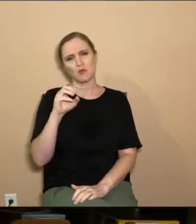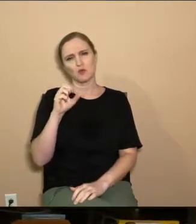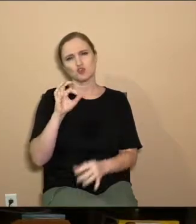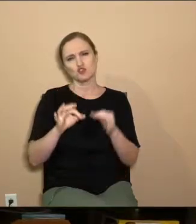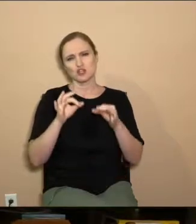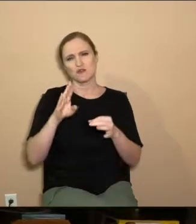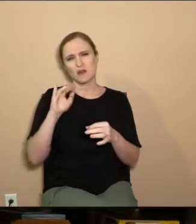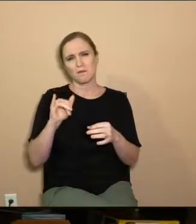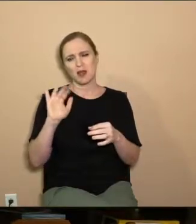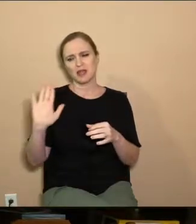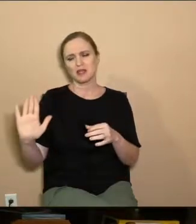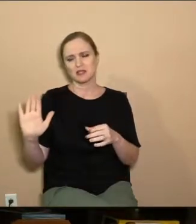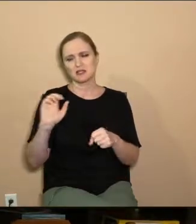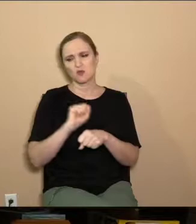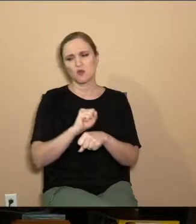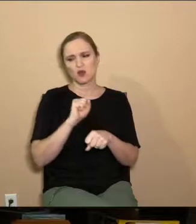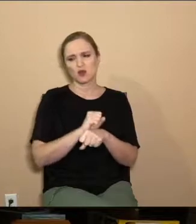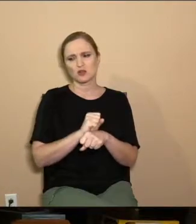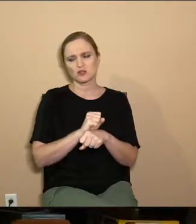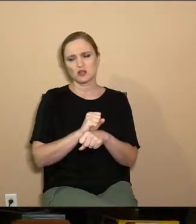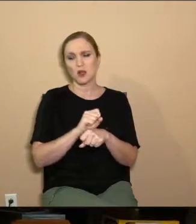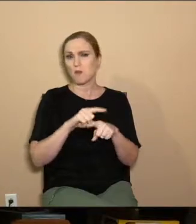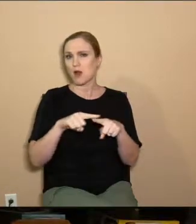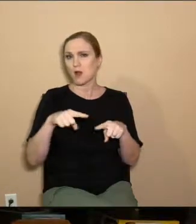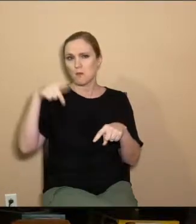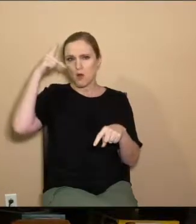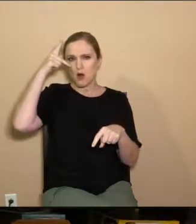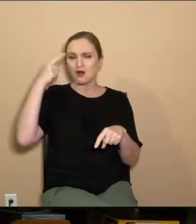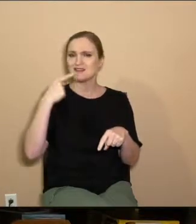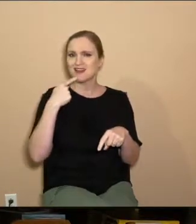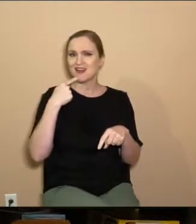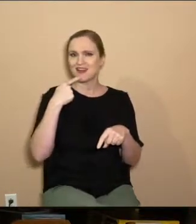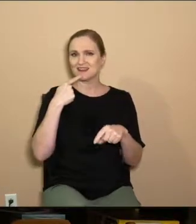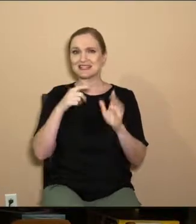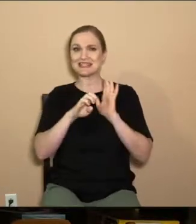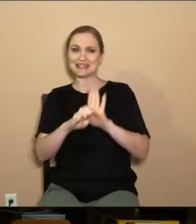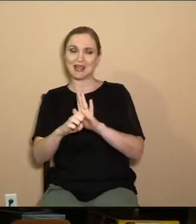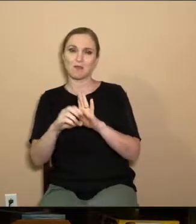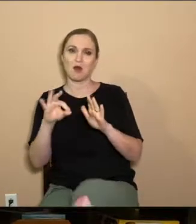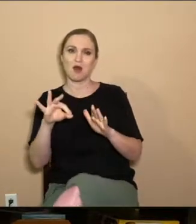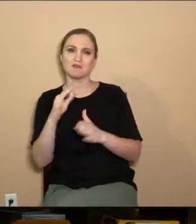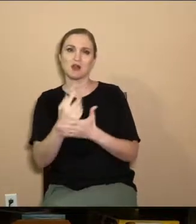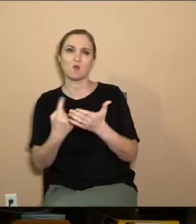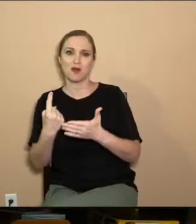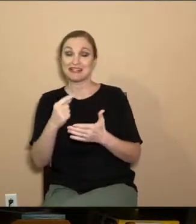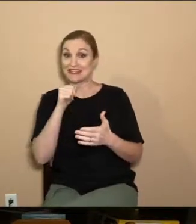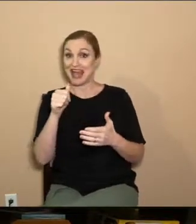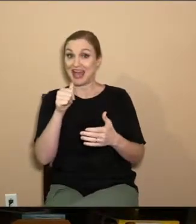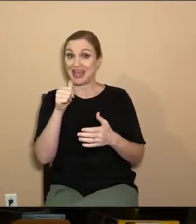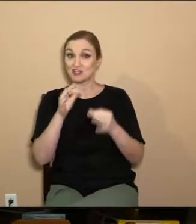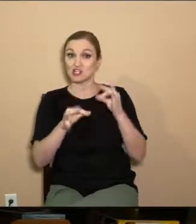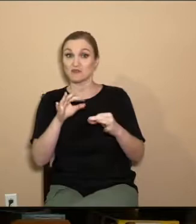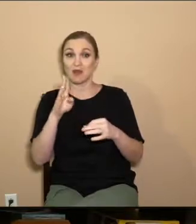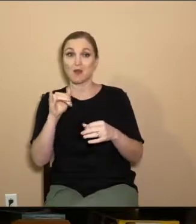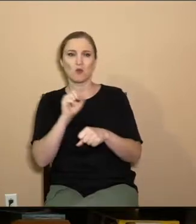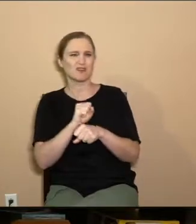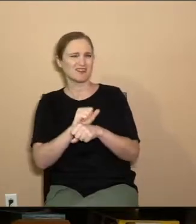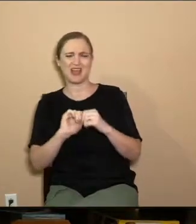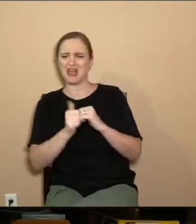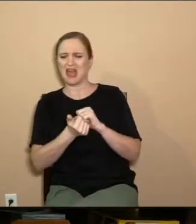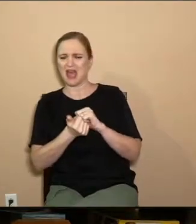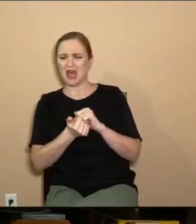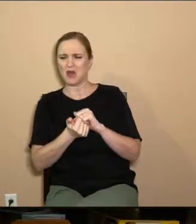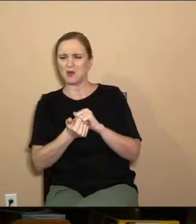by his works? But Paul says it's an example of how someone is not justified by their works. How does that